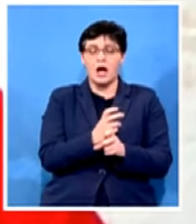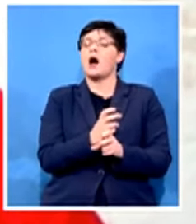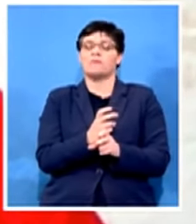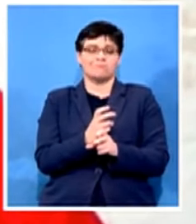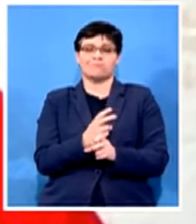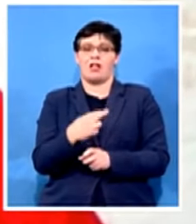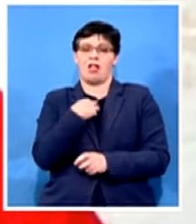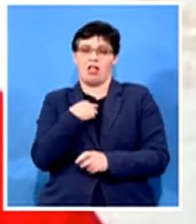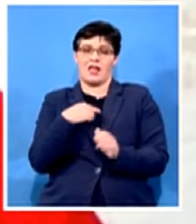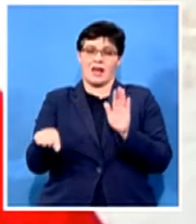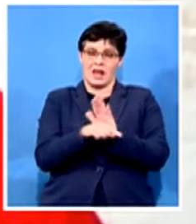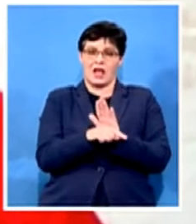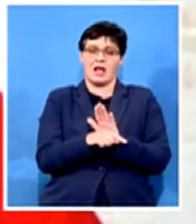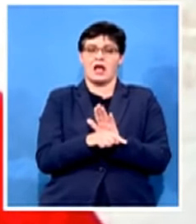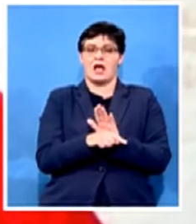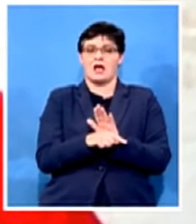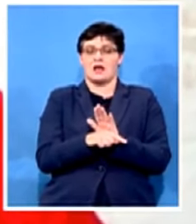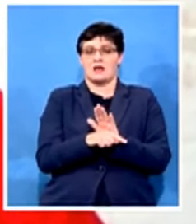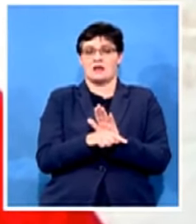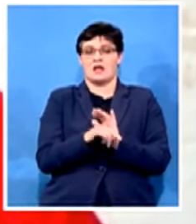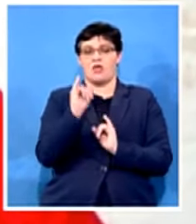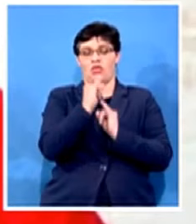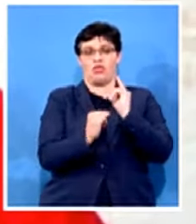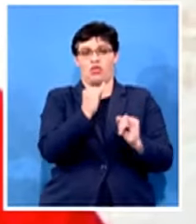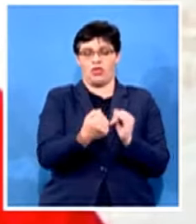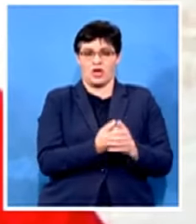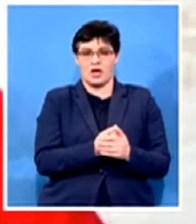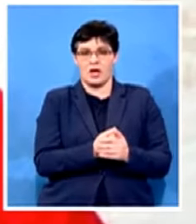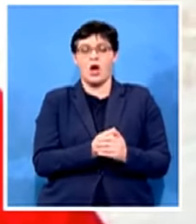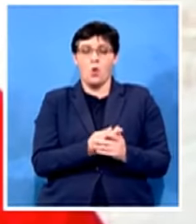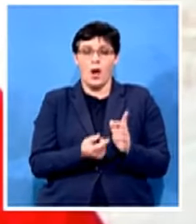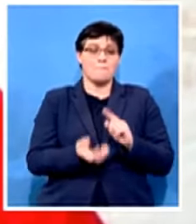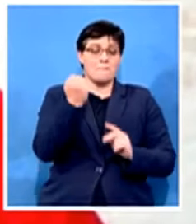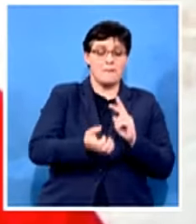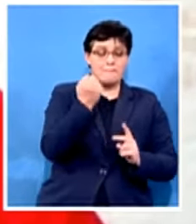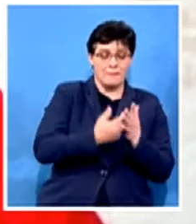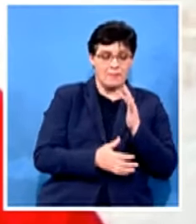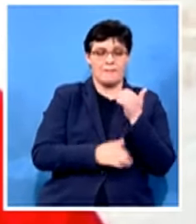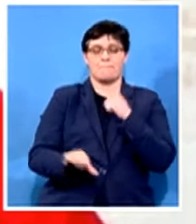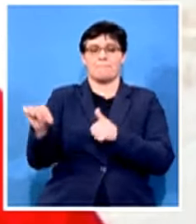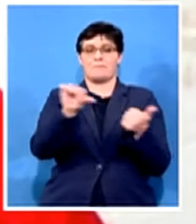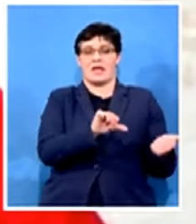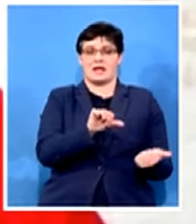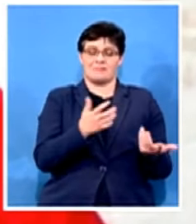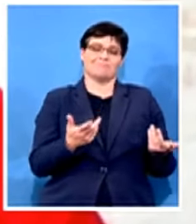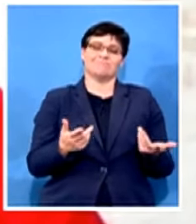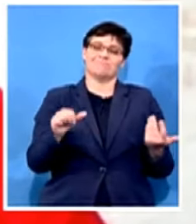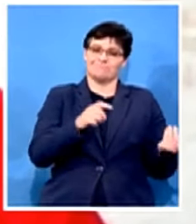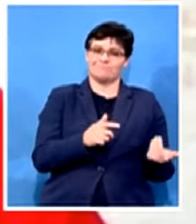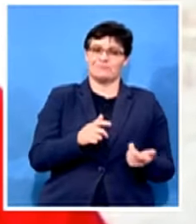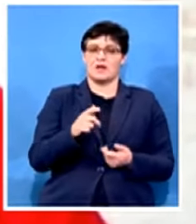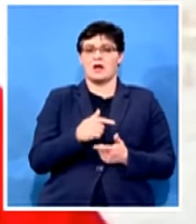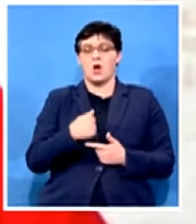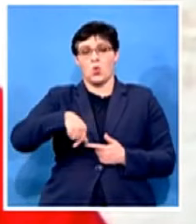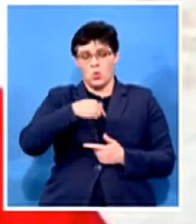all the games are being reversed it is for this reason that as denosa houting after having followed all developments